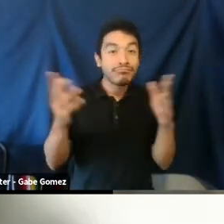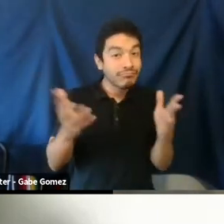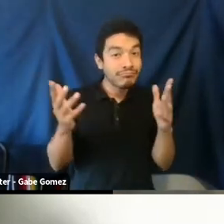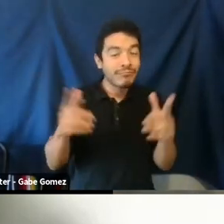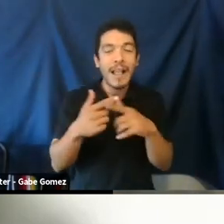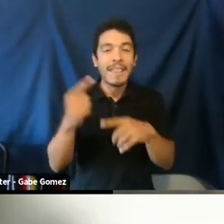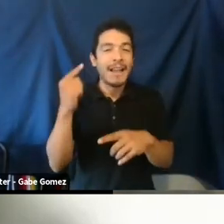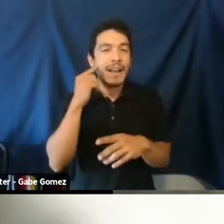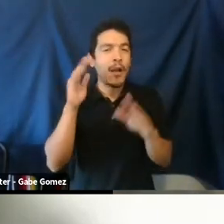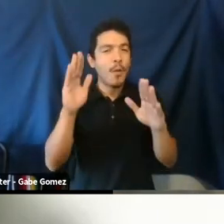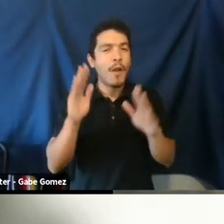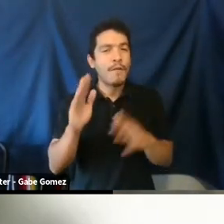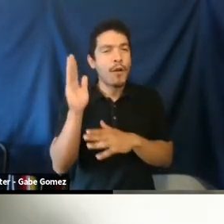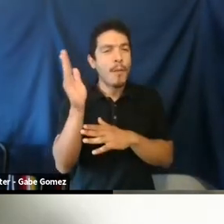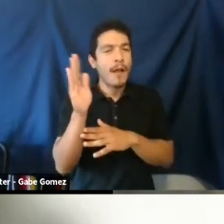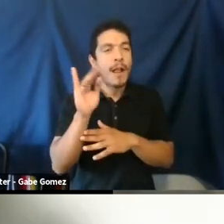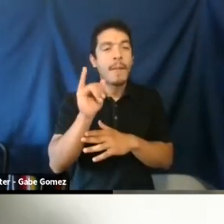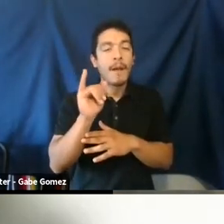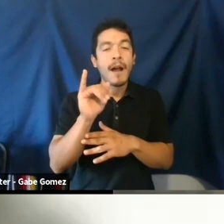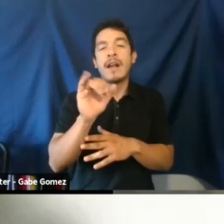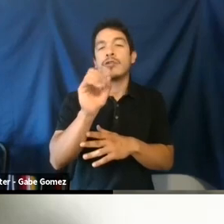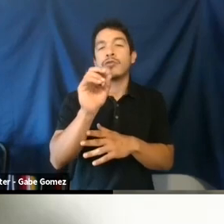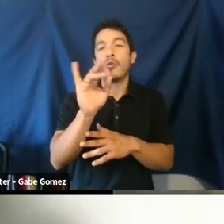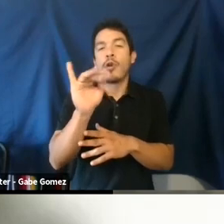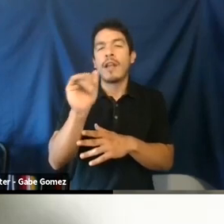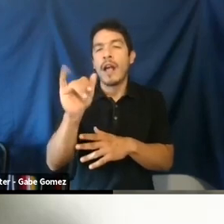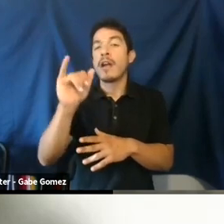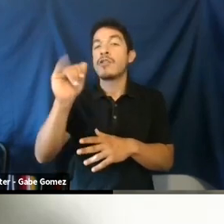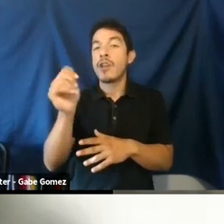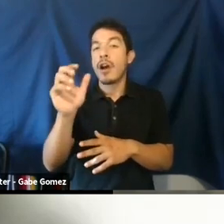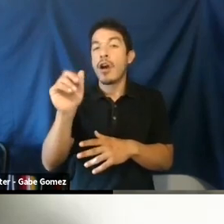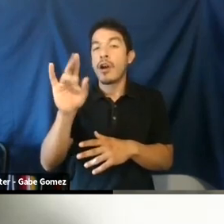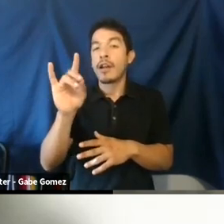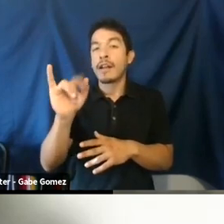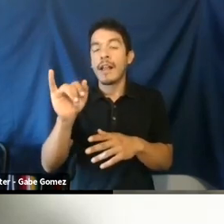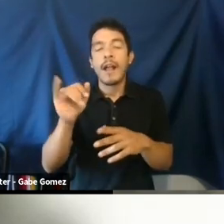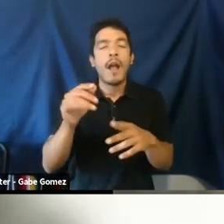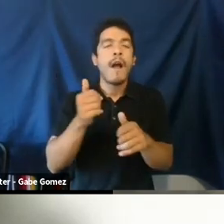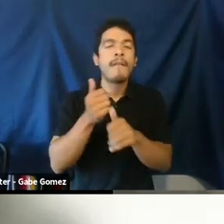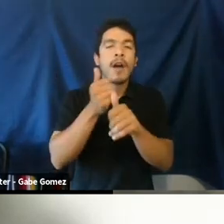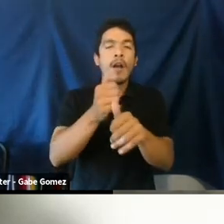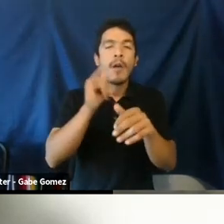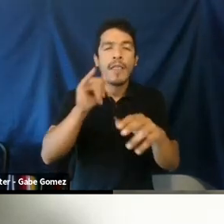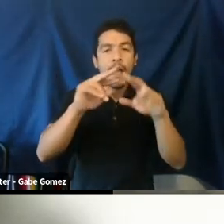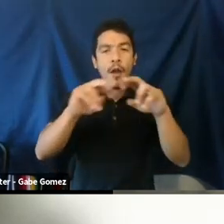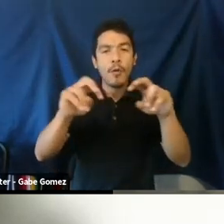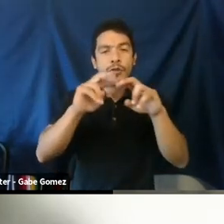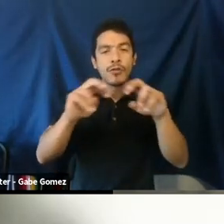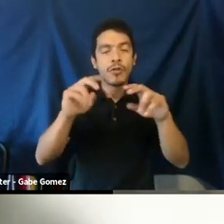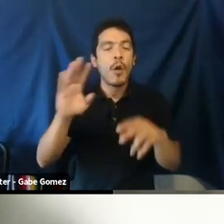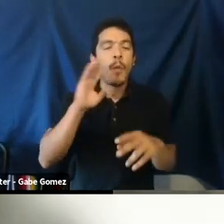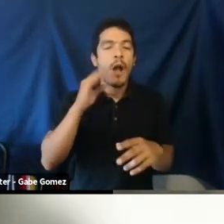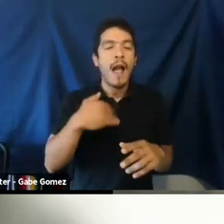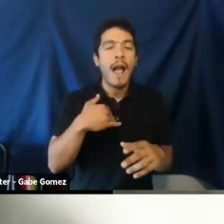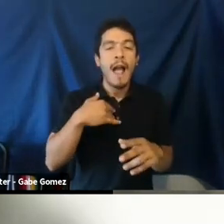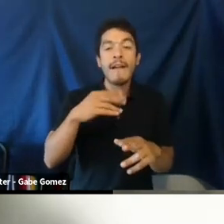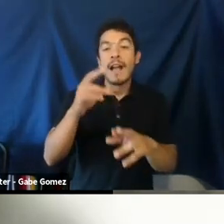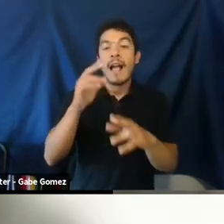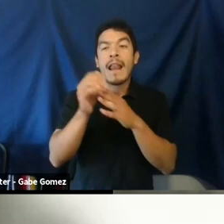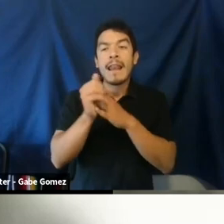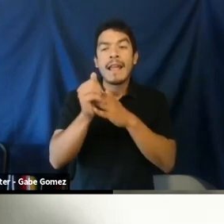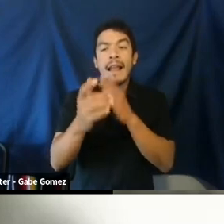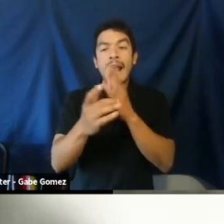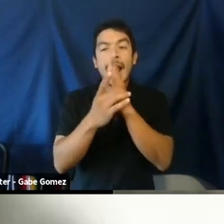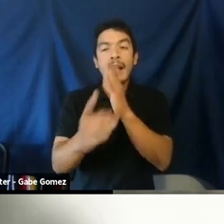in a minute. You'll hear some opening remarks. You will then hear the wonderful presentation by Soroya Jakardi. Following the